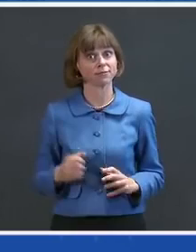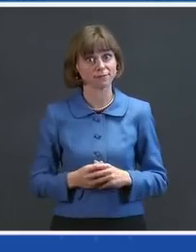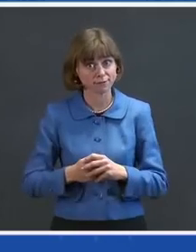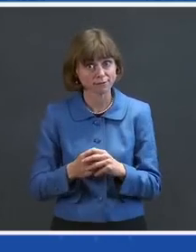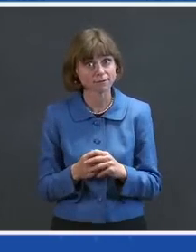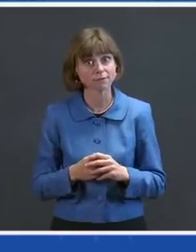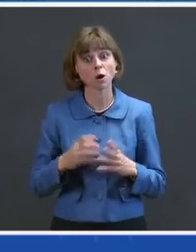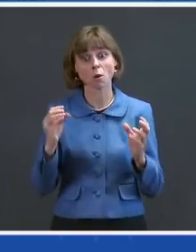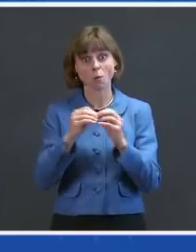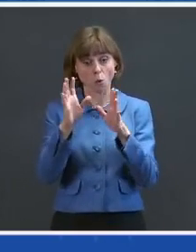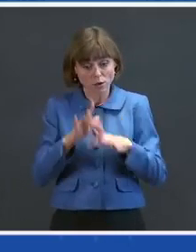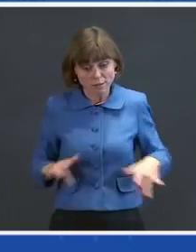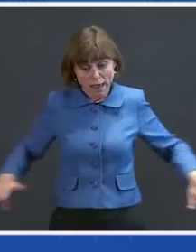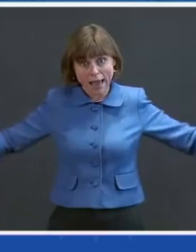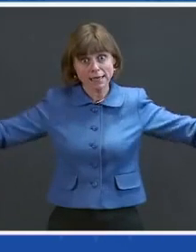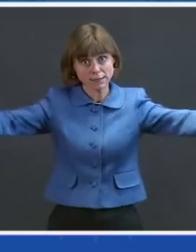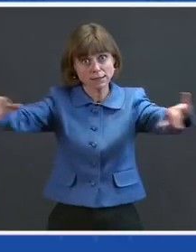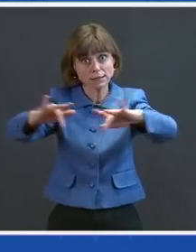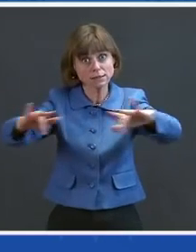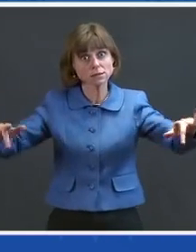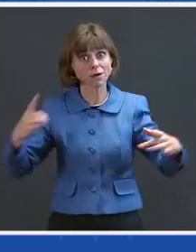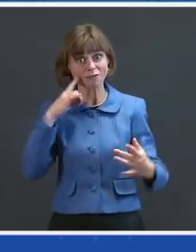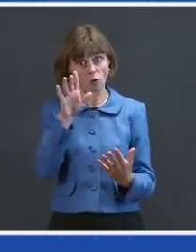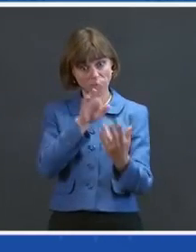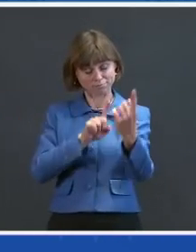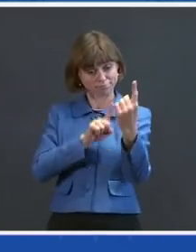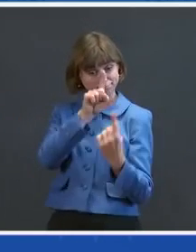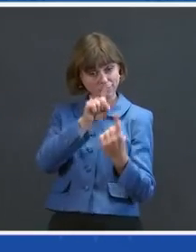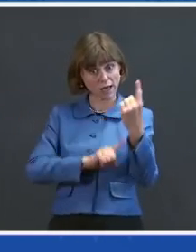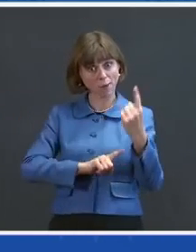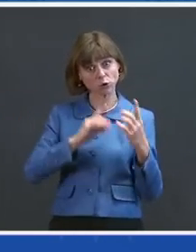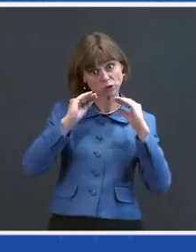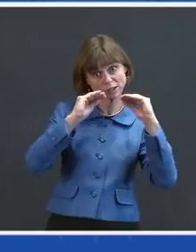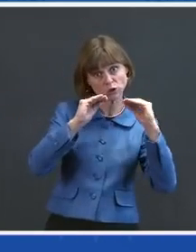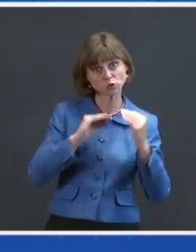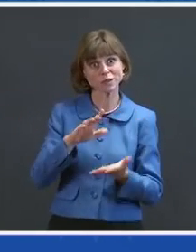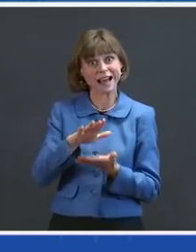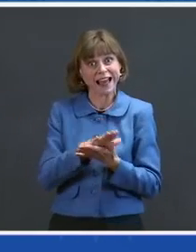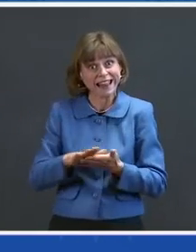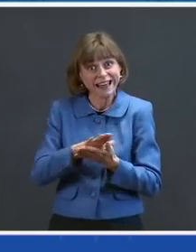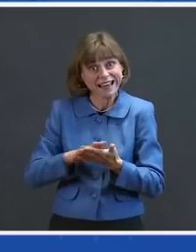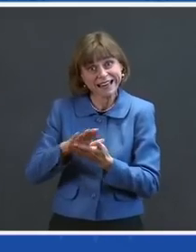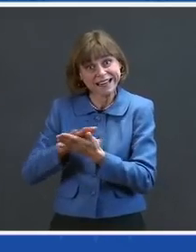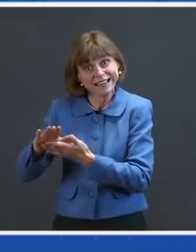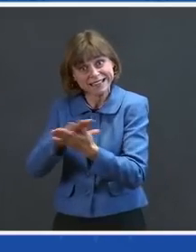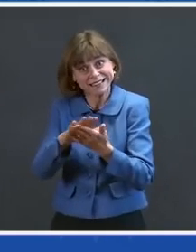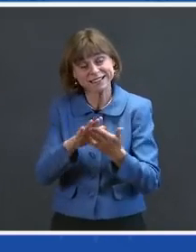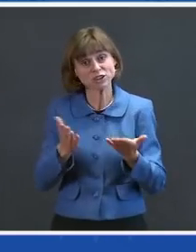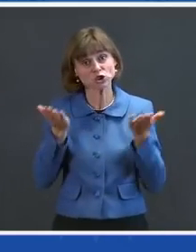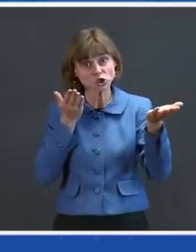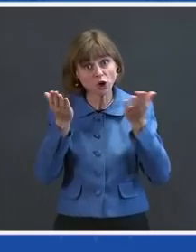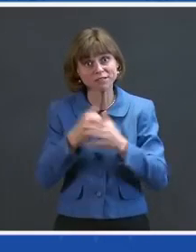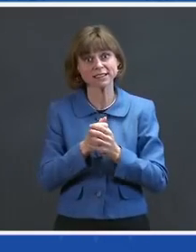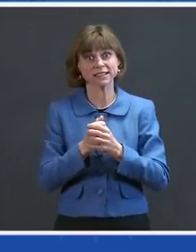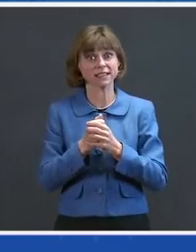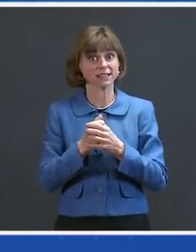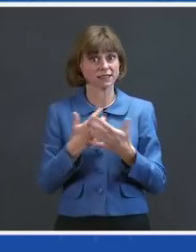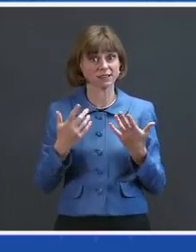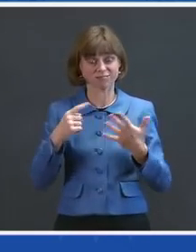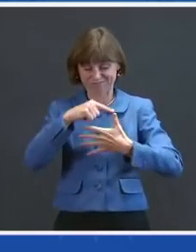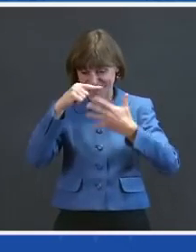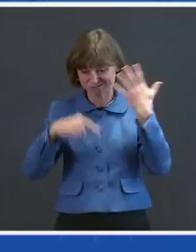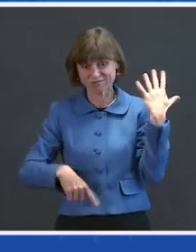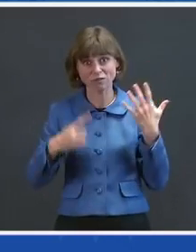in-person instructions and more protective equipment, school cleaning services, physical alterations that reduce the risk of the spread of the virus.